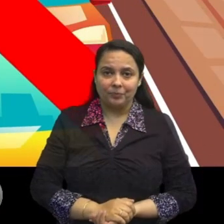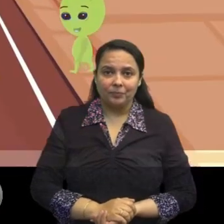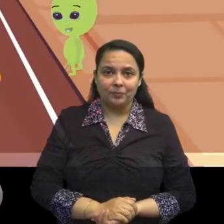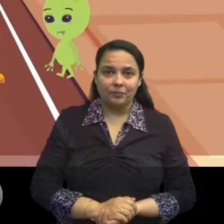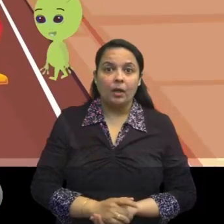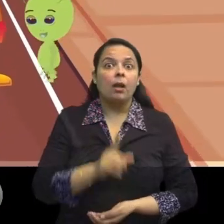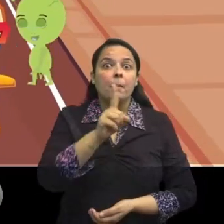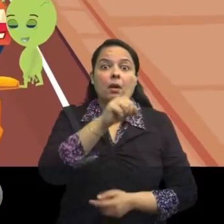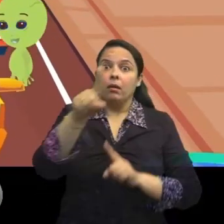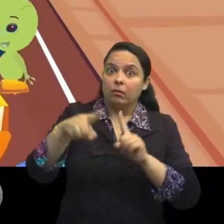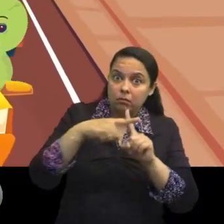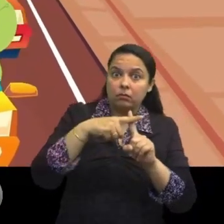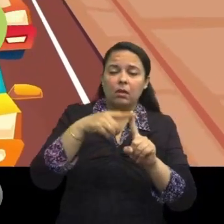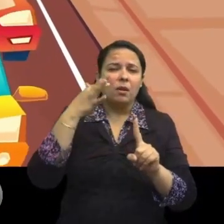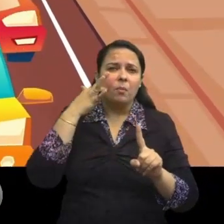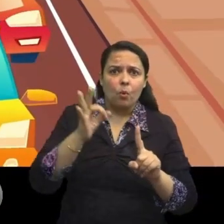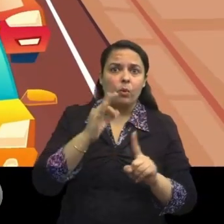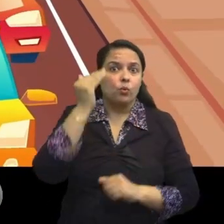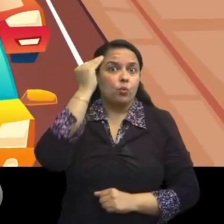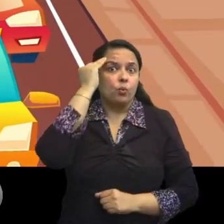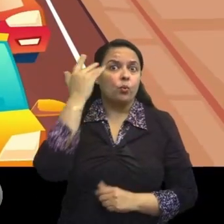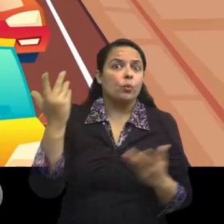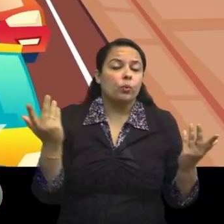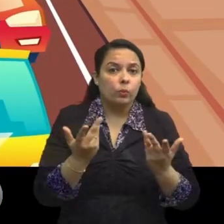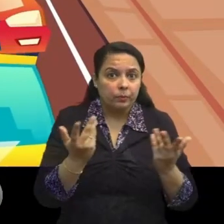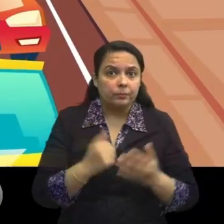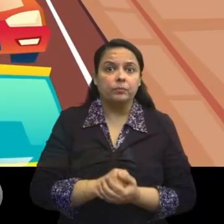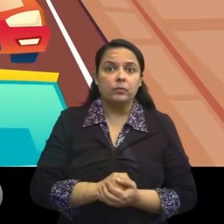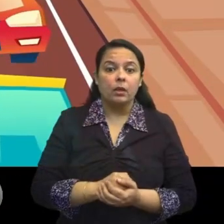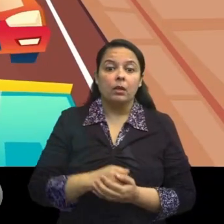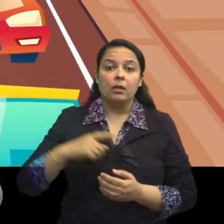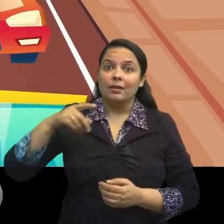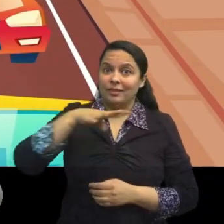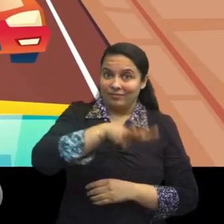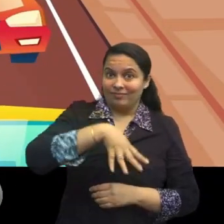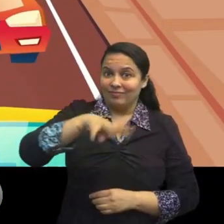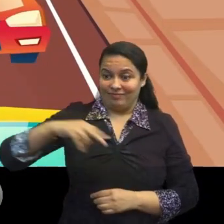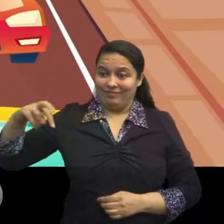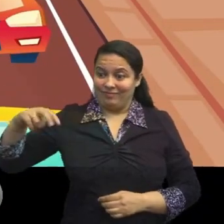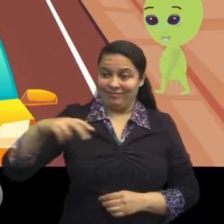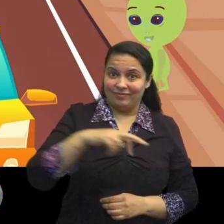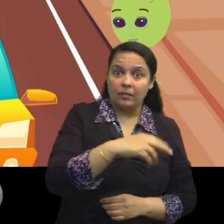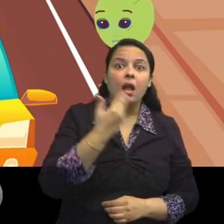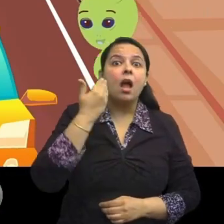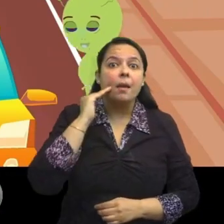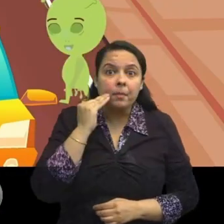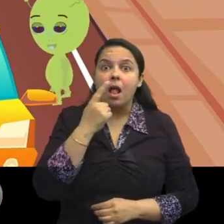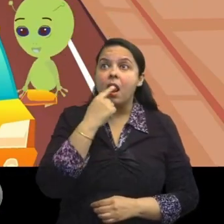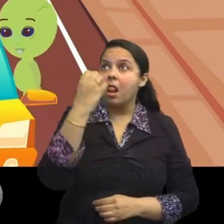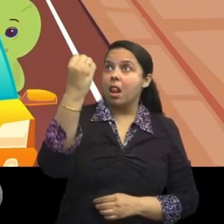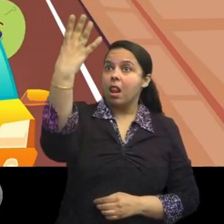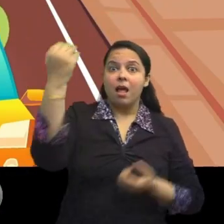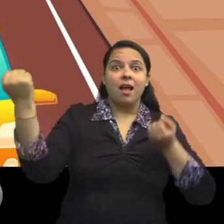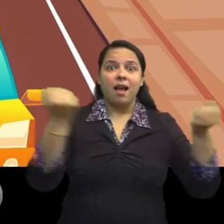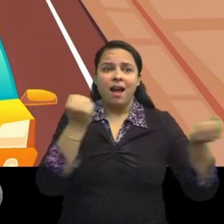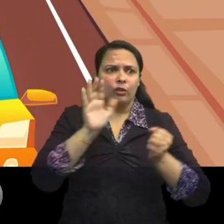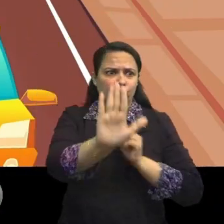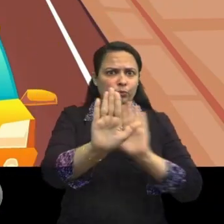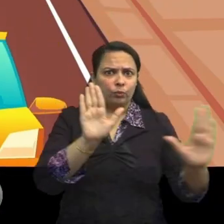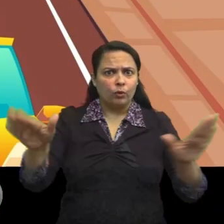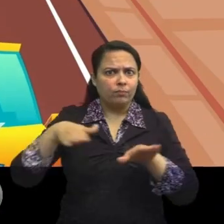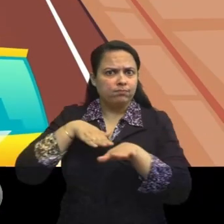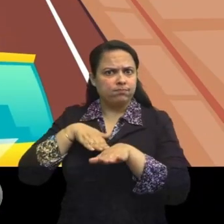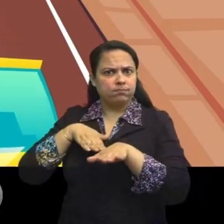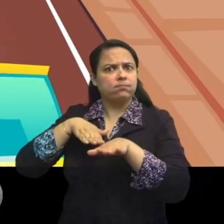Jojo's way of crossing the road is not right. Well, now you must be thinking why should we not cross the